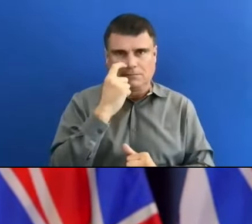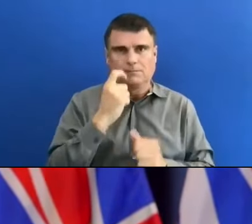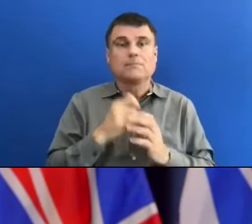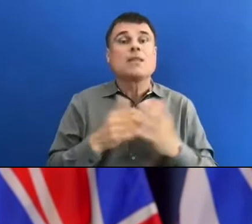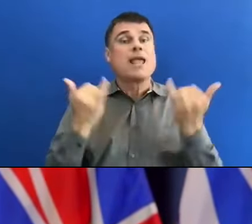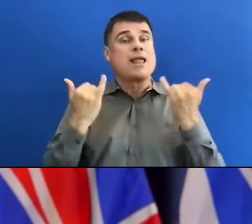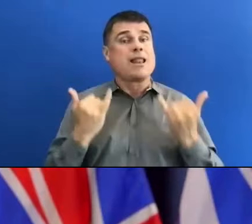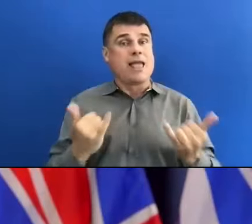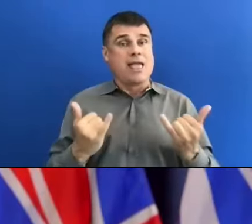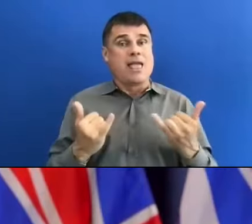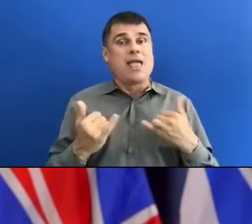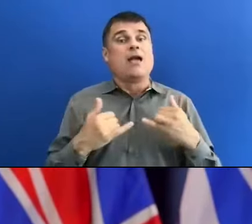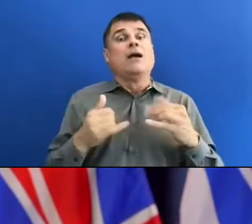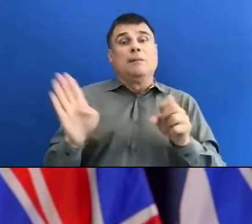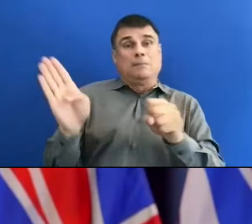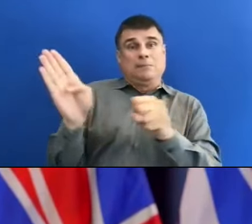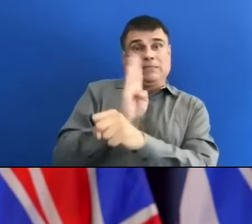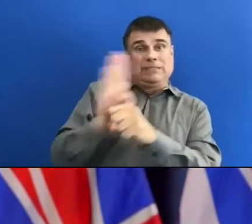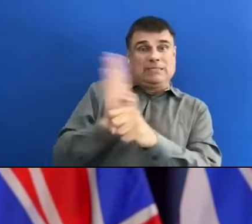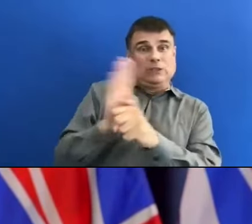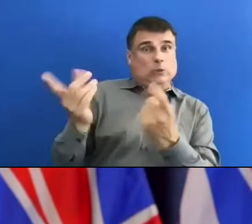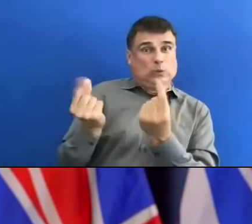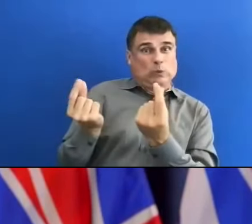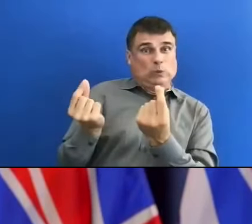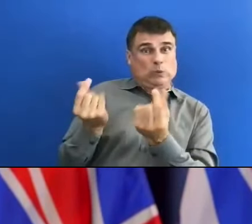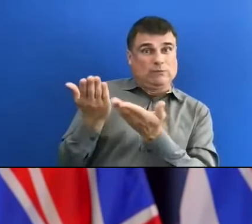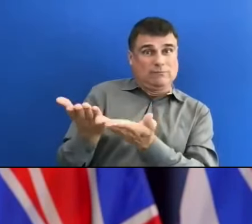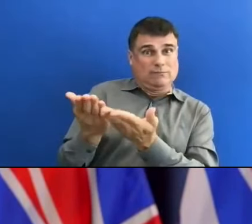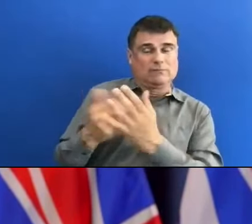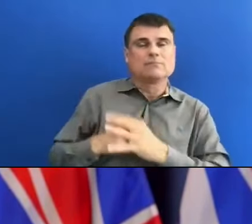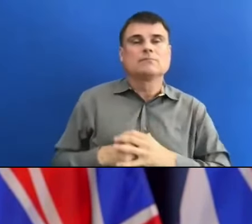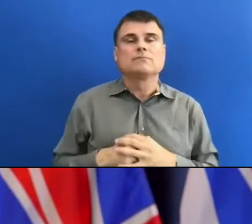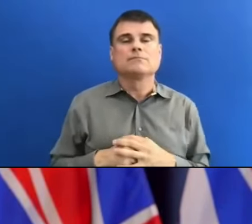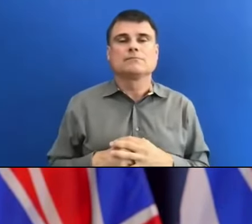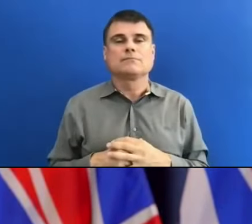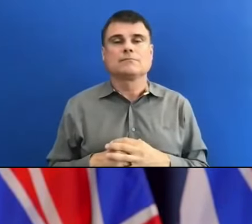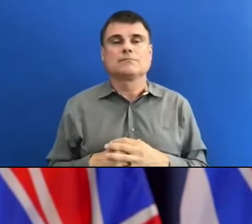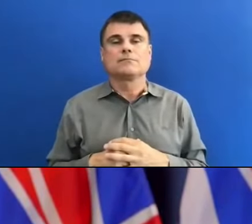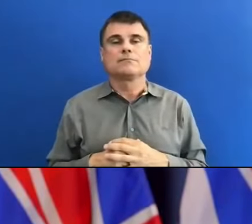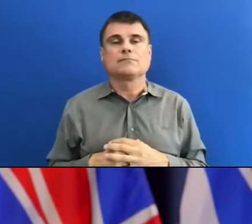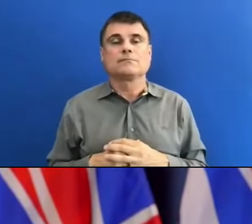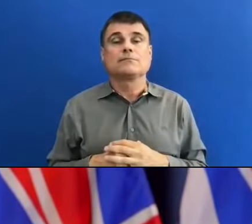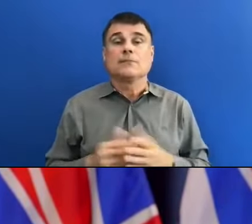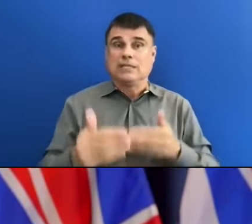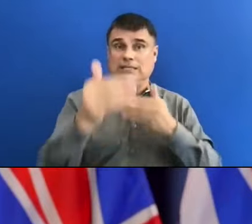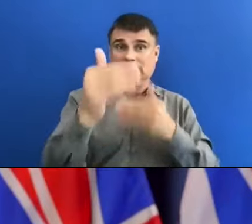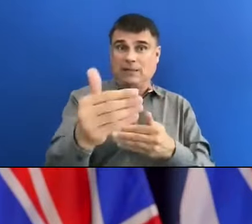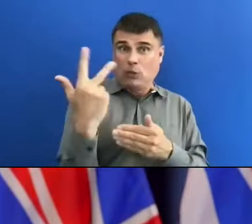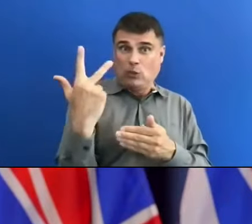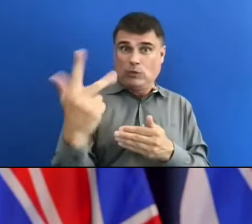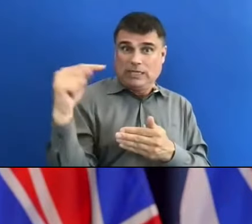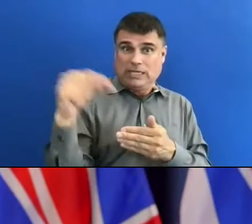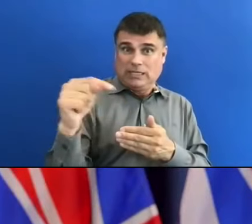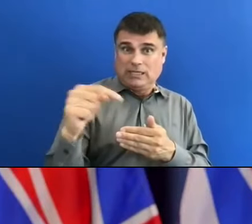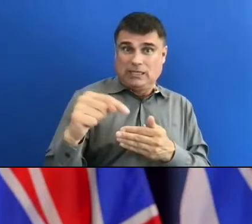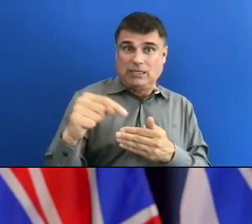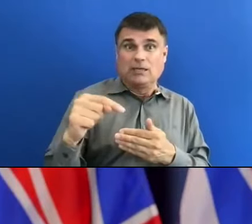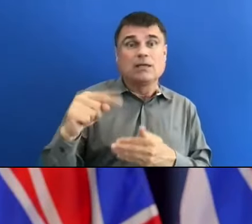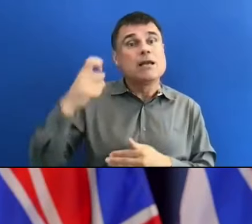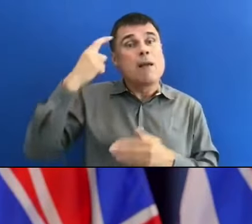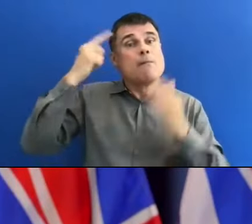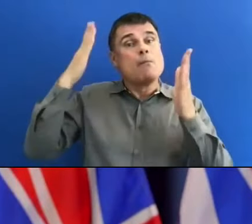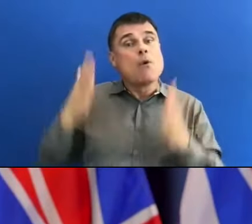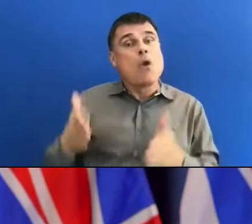these next steps. As we enter step 3, employers will no longer be required to have COVID-19 safety plans.